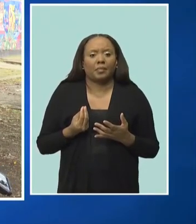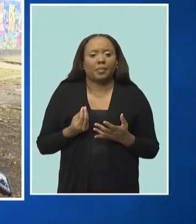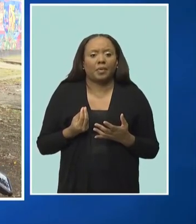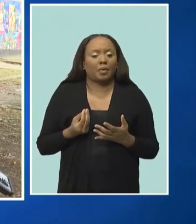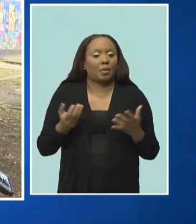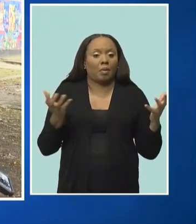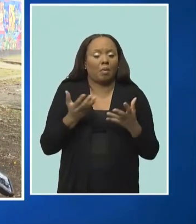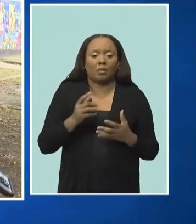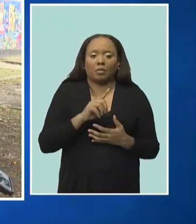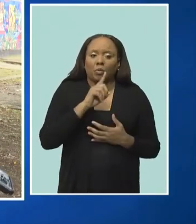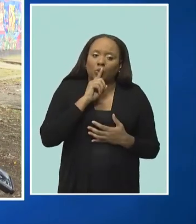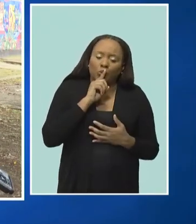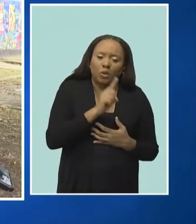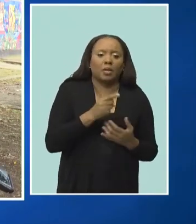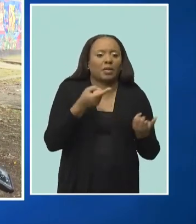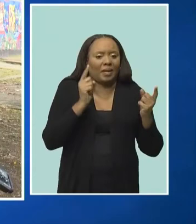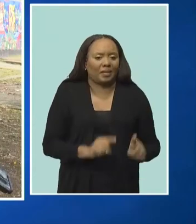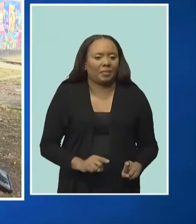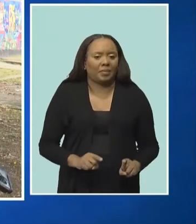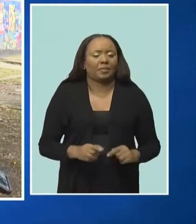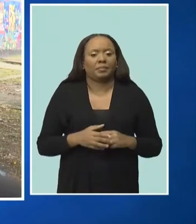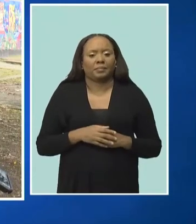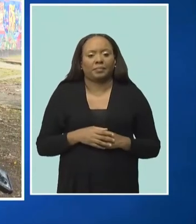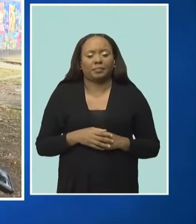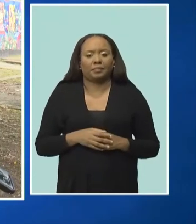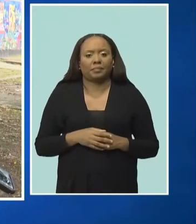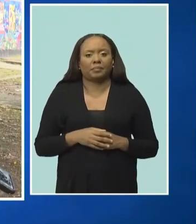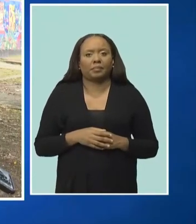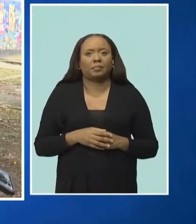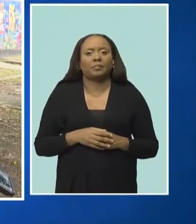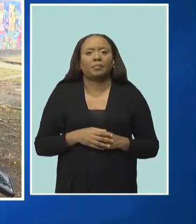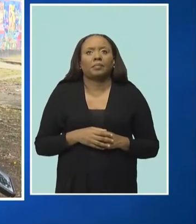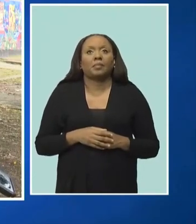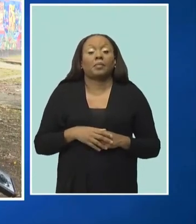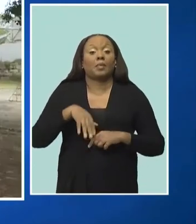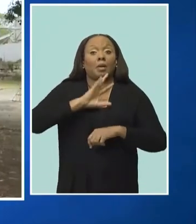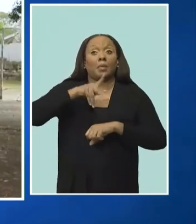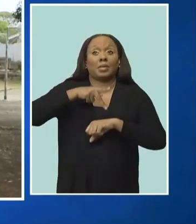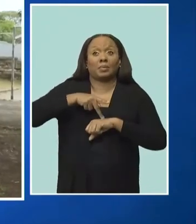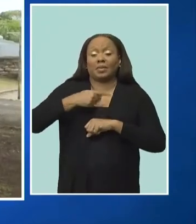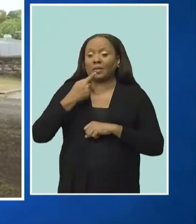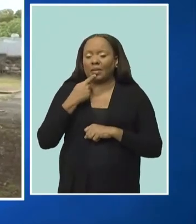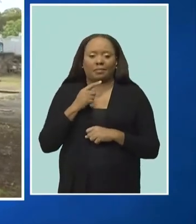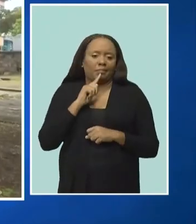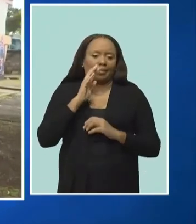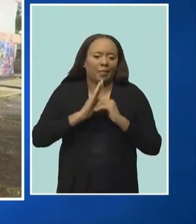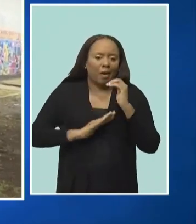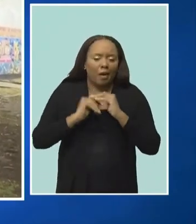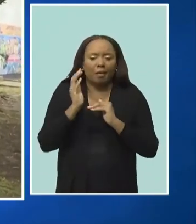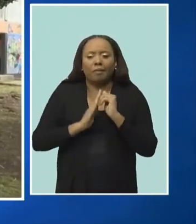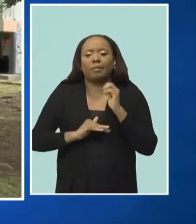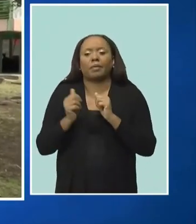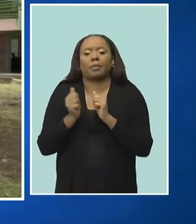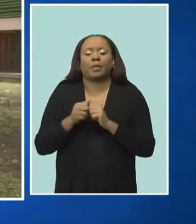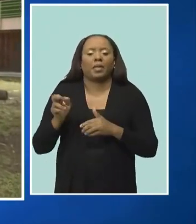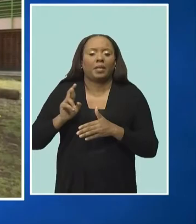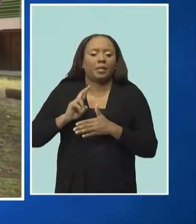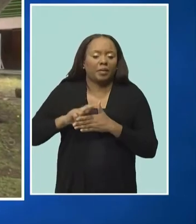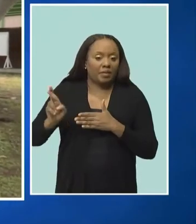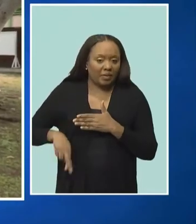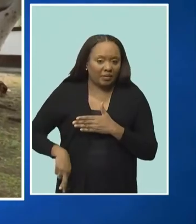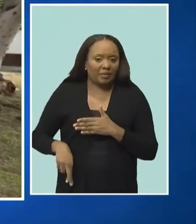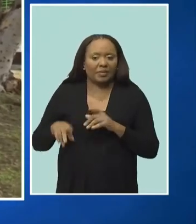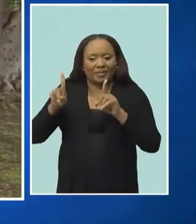exists in the atmosphere at the time. Principal Brent Blackett says he's comfortable with the results of the test conducted